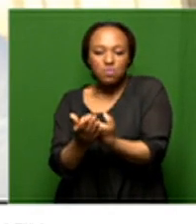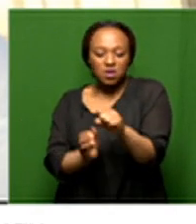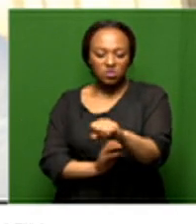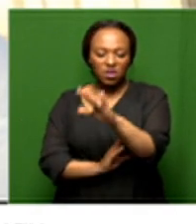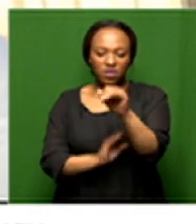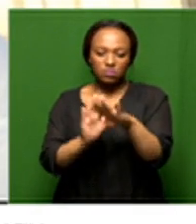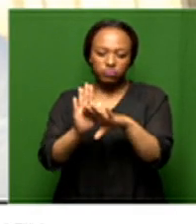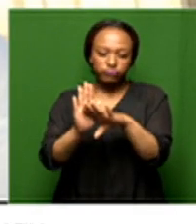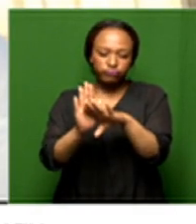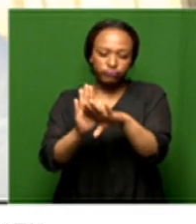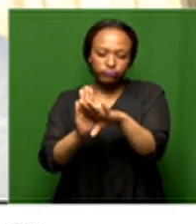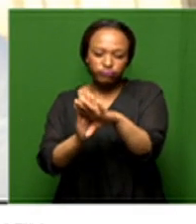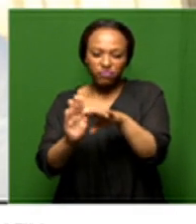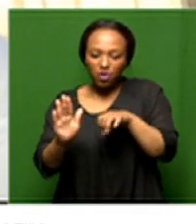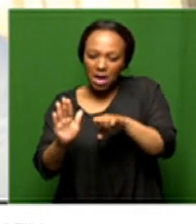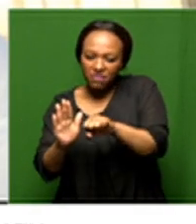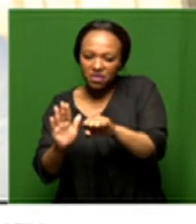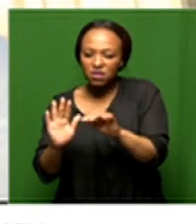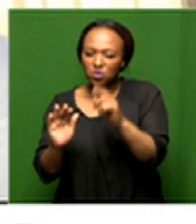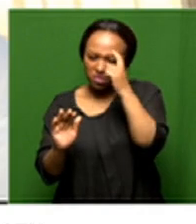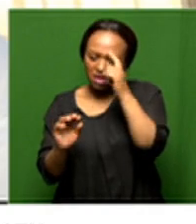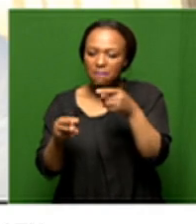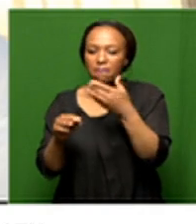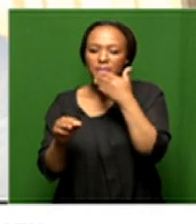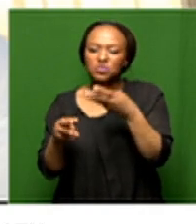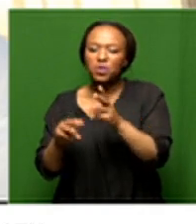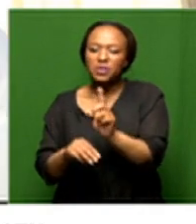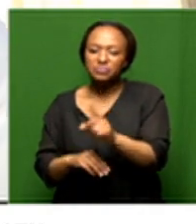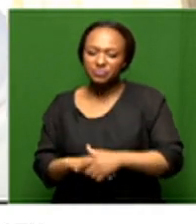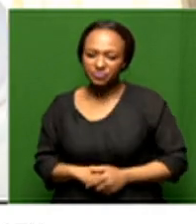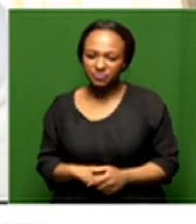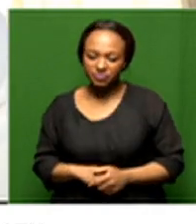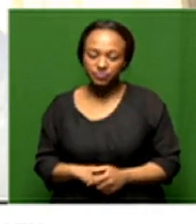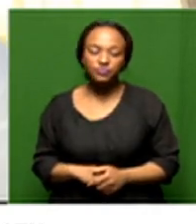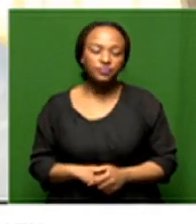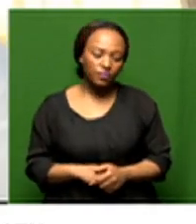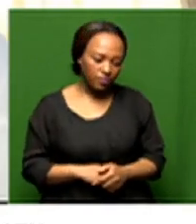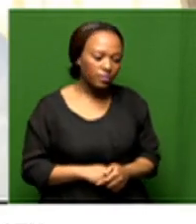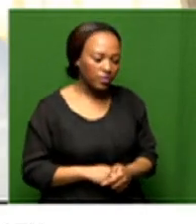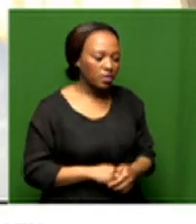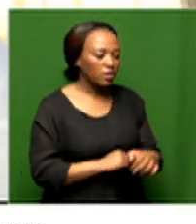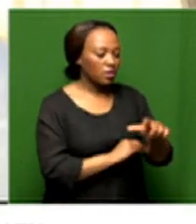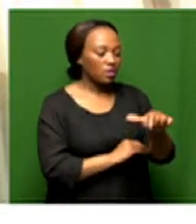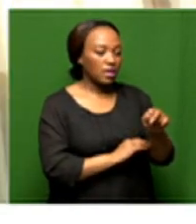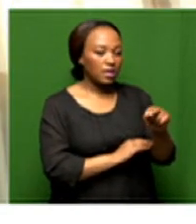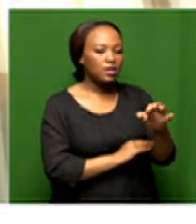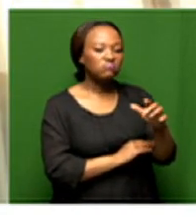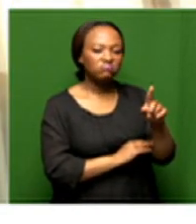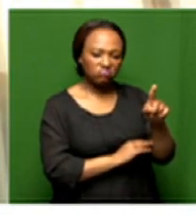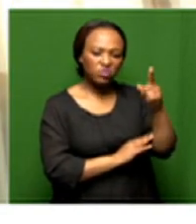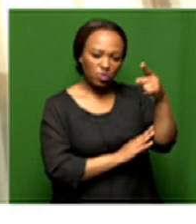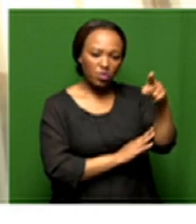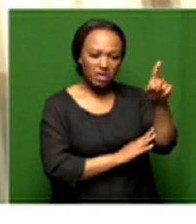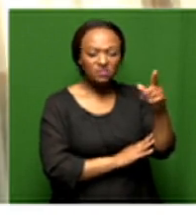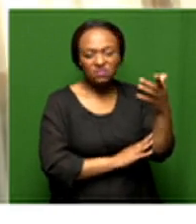onto a recovery path well i think you're absolutely correct li and i think it was not to be anticipated